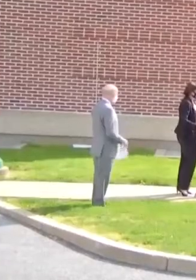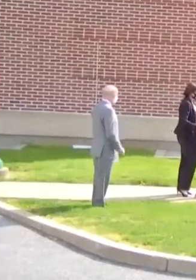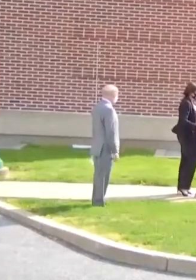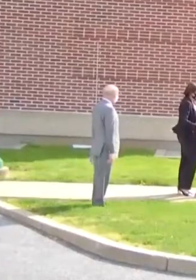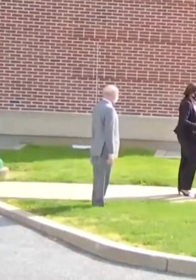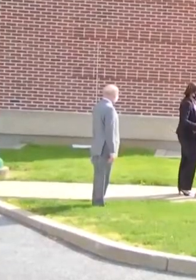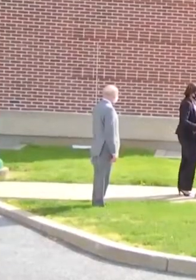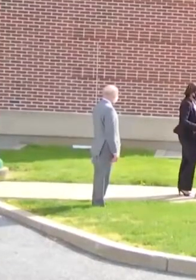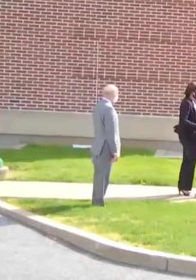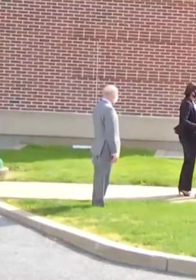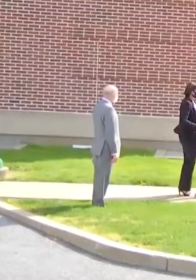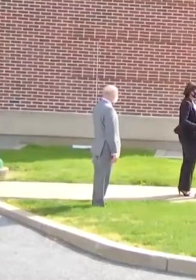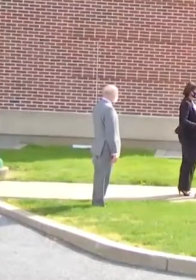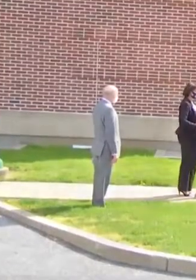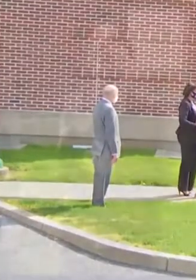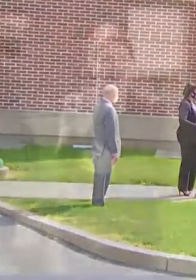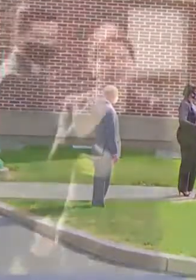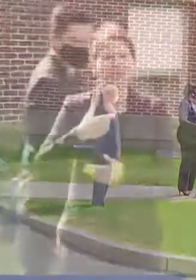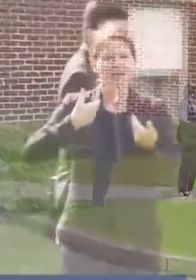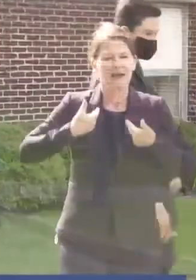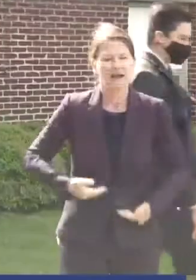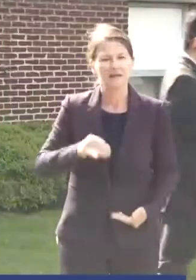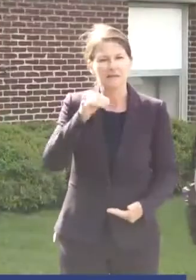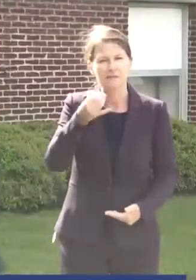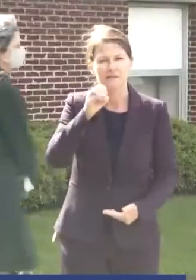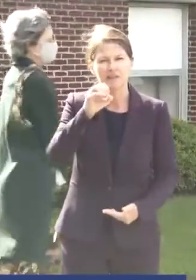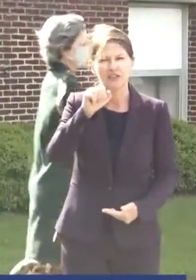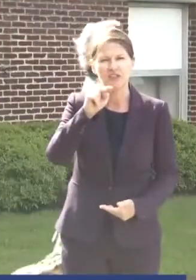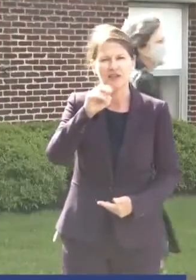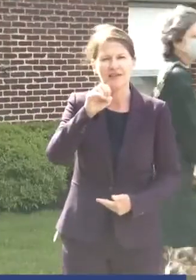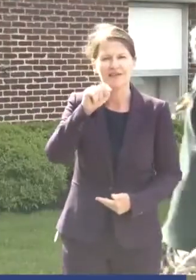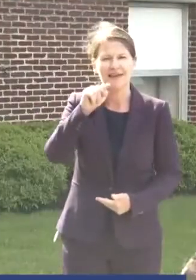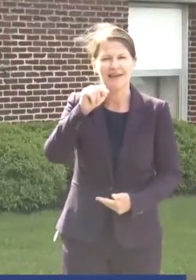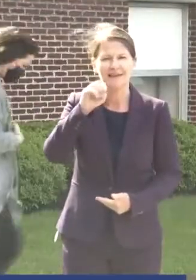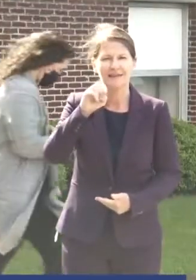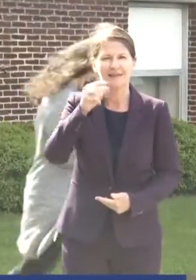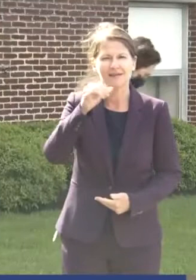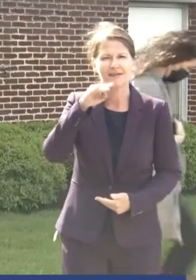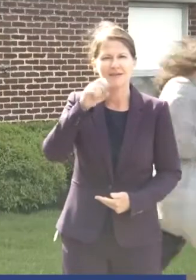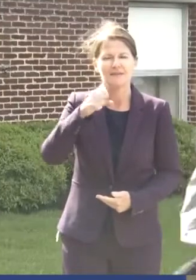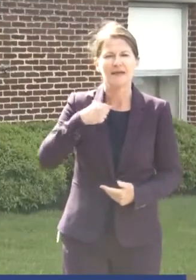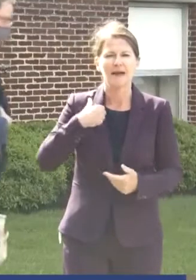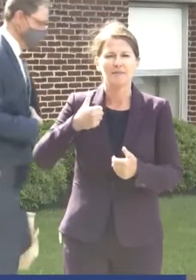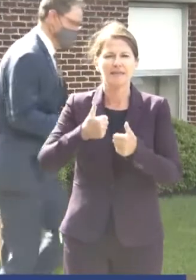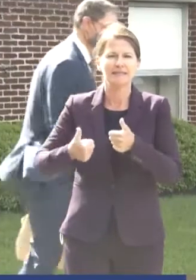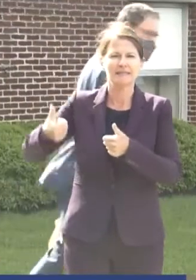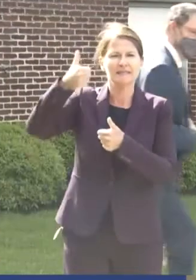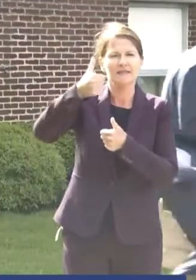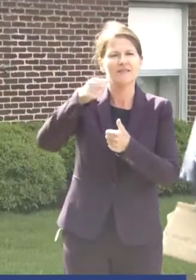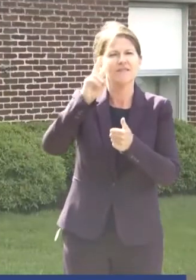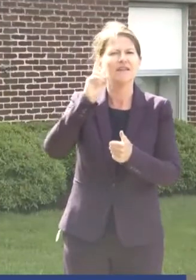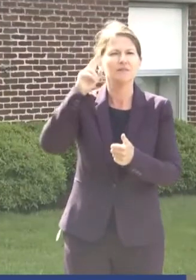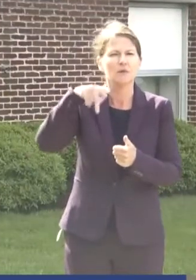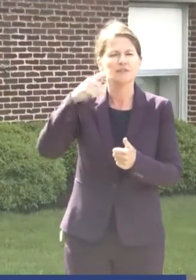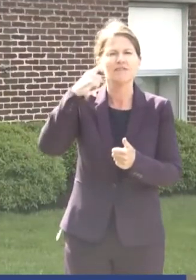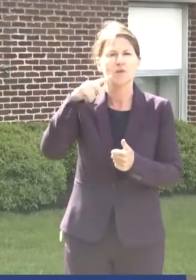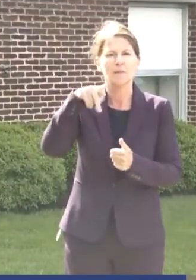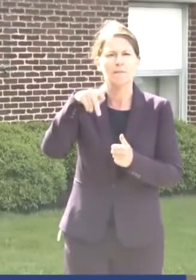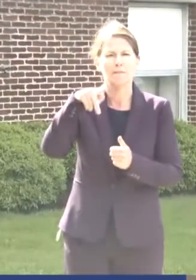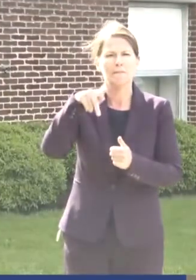Good morning. I am Jeanette Gibbs, senior vice president for ambulatory services for Penn State Health.